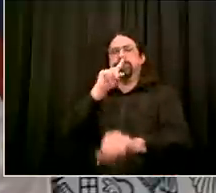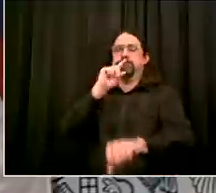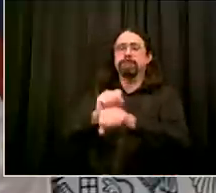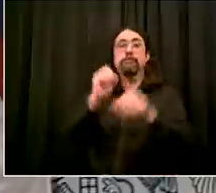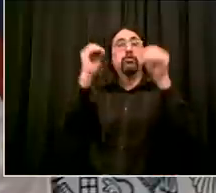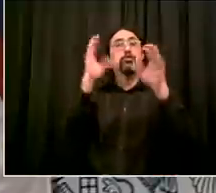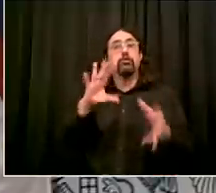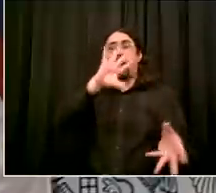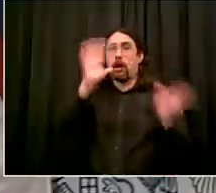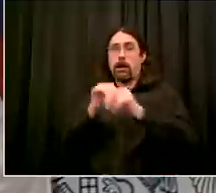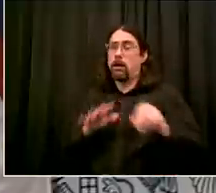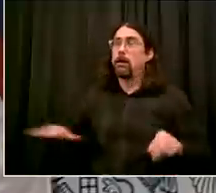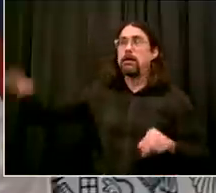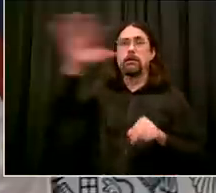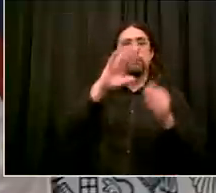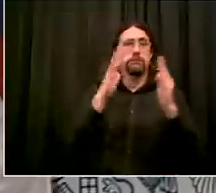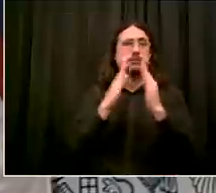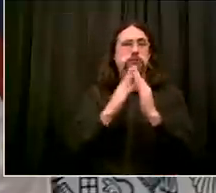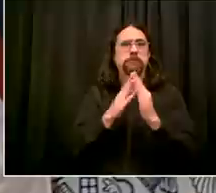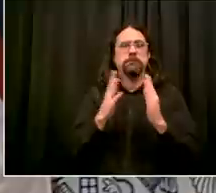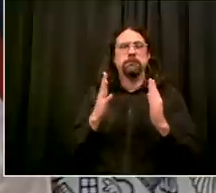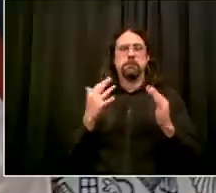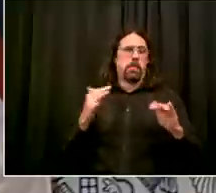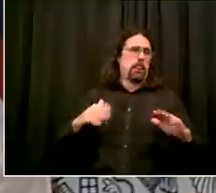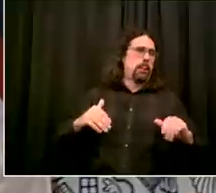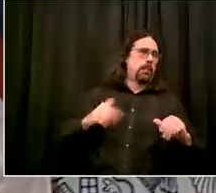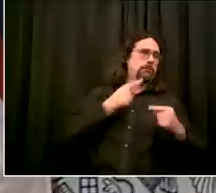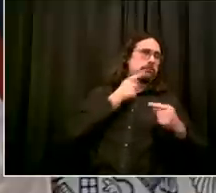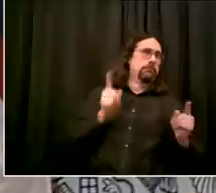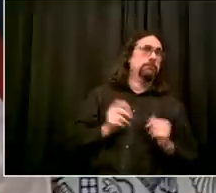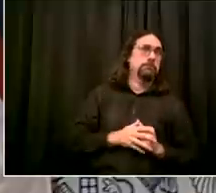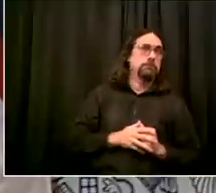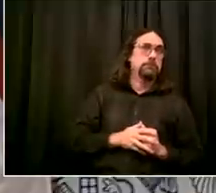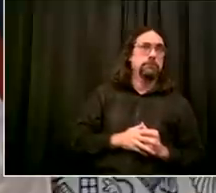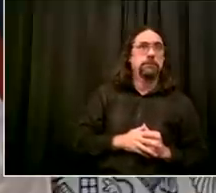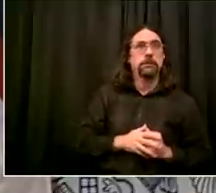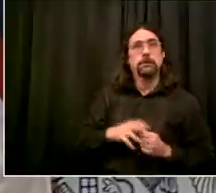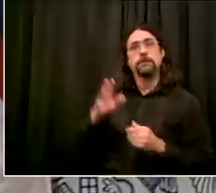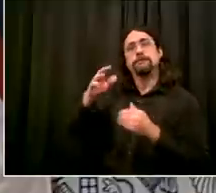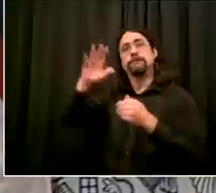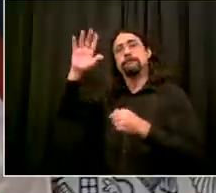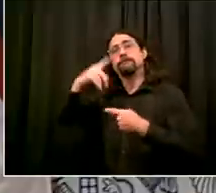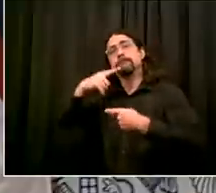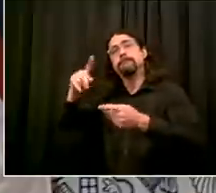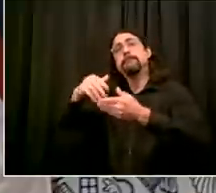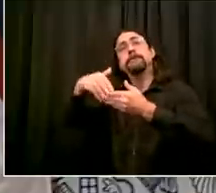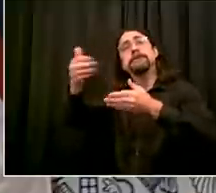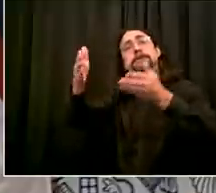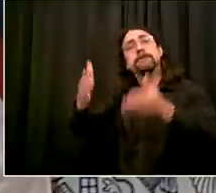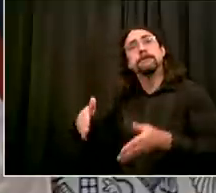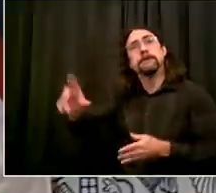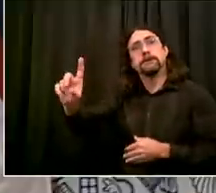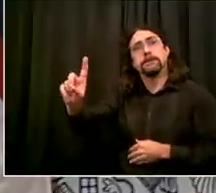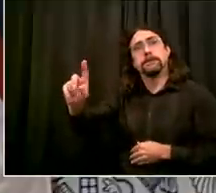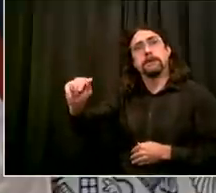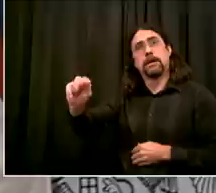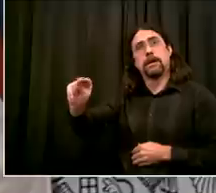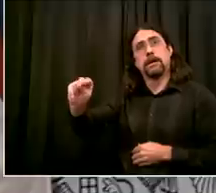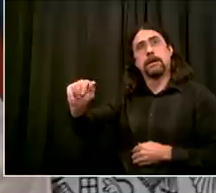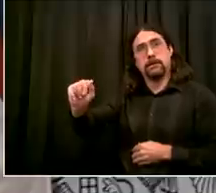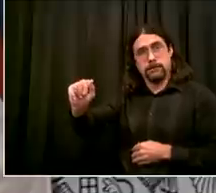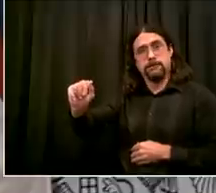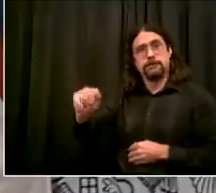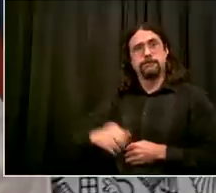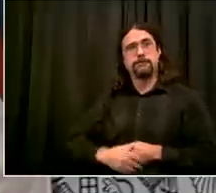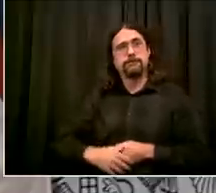hi mr mayor hey dana how you doing i'm doing all right thank you i was curious if you could reflect at